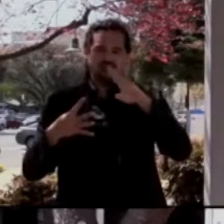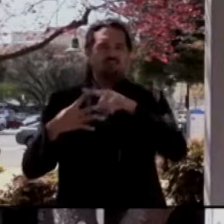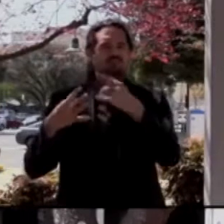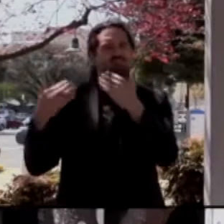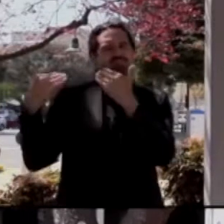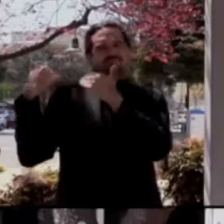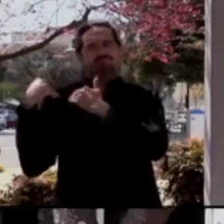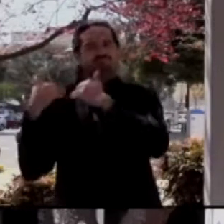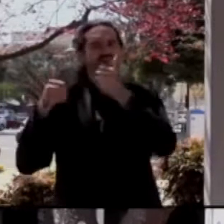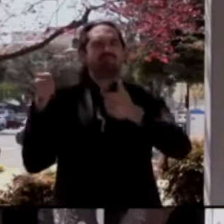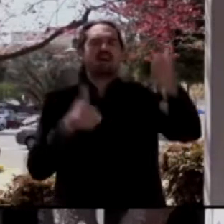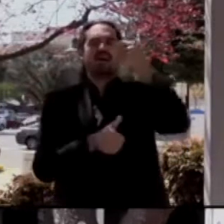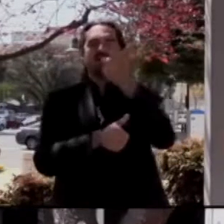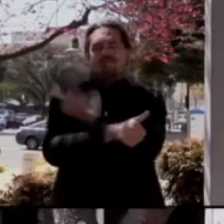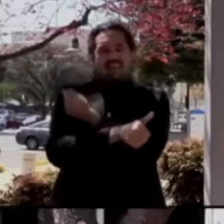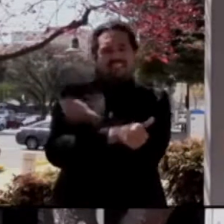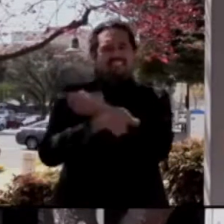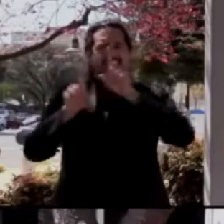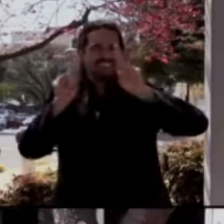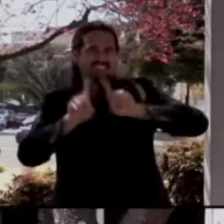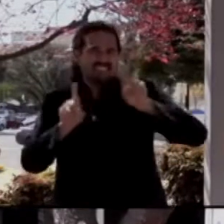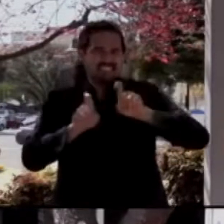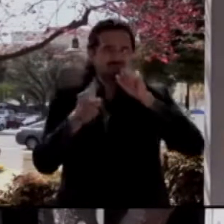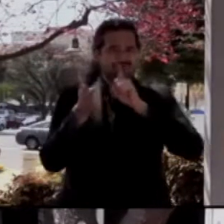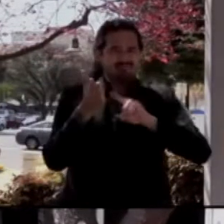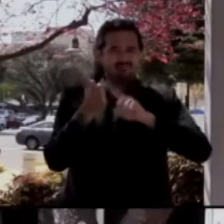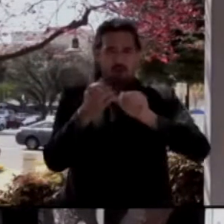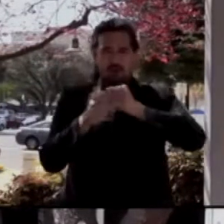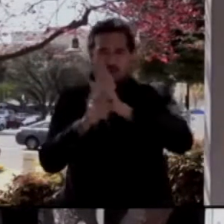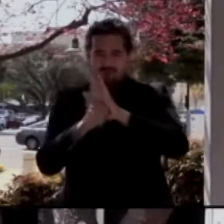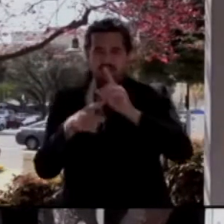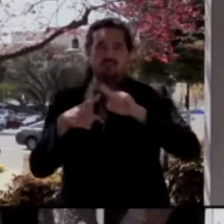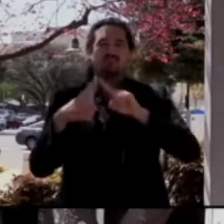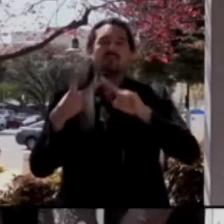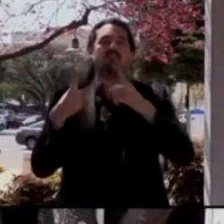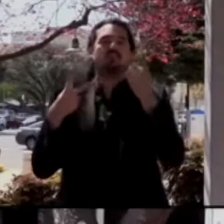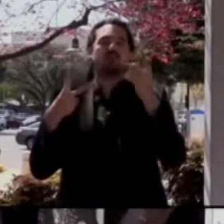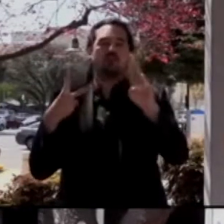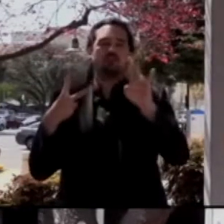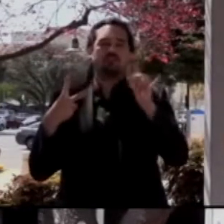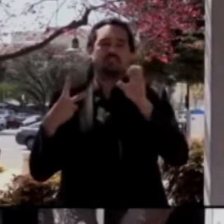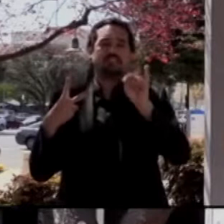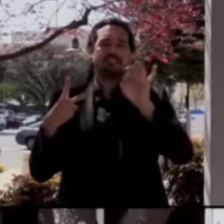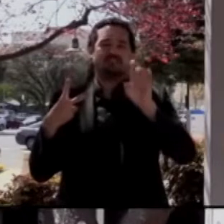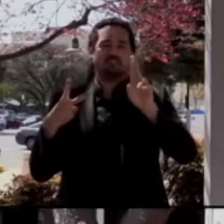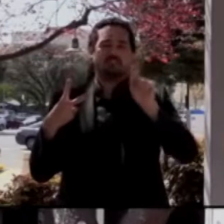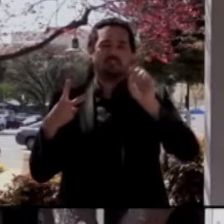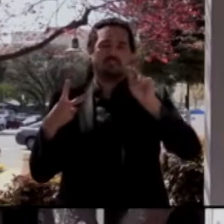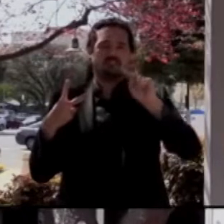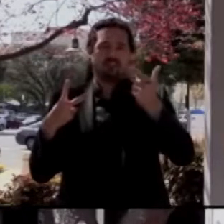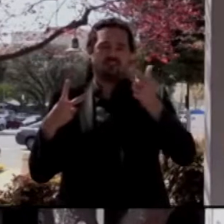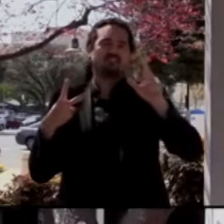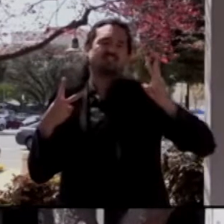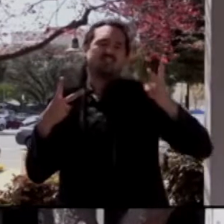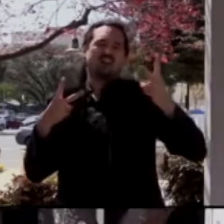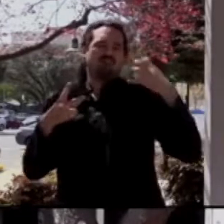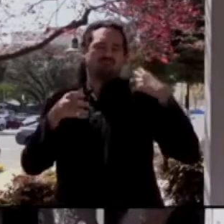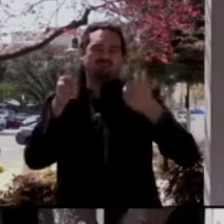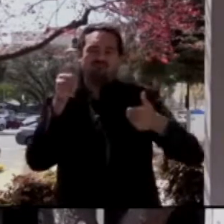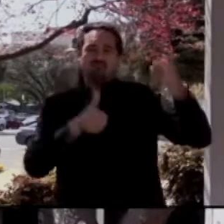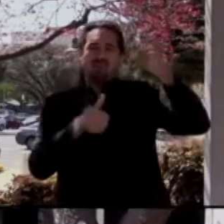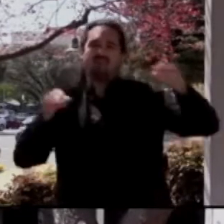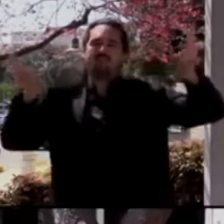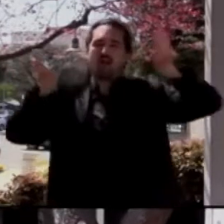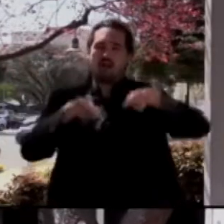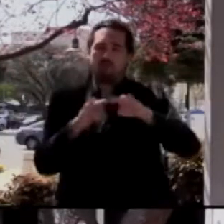Dr. Jennifer Tong, Associate Chief Medical Officer for Santa Clara Valley Medical Center. Betty Duan, Public Information Officer